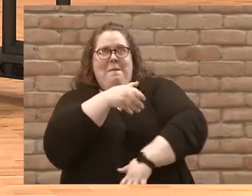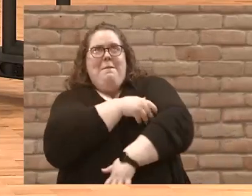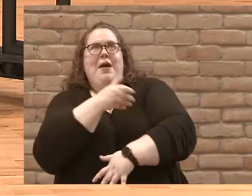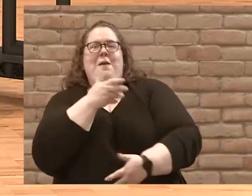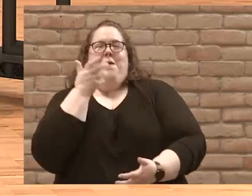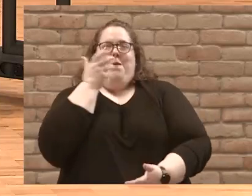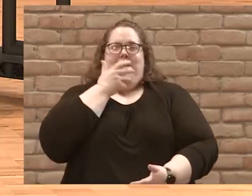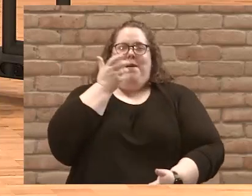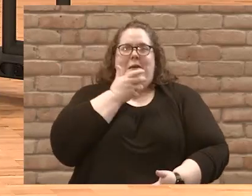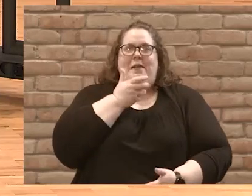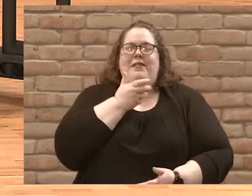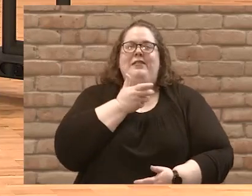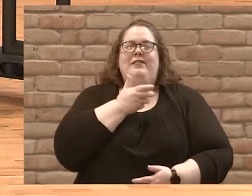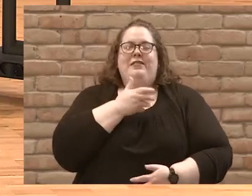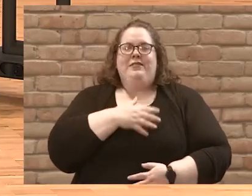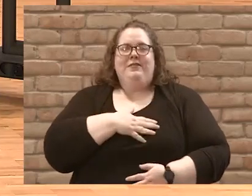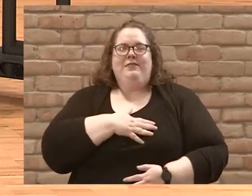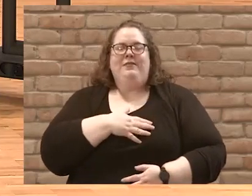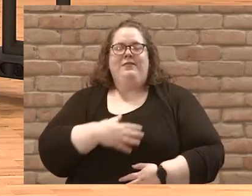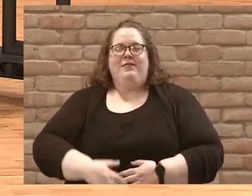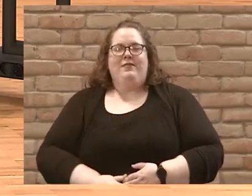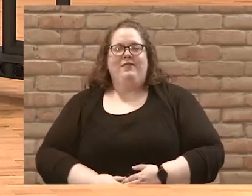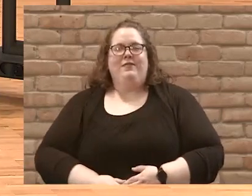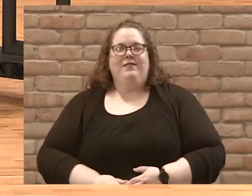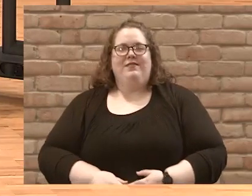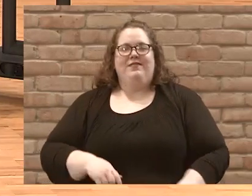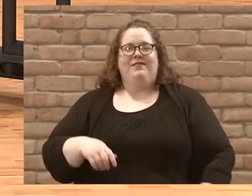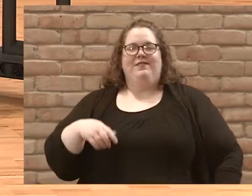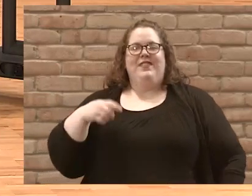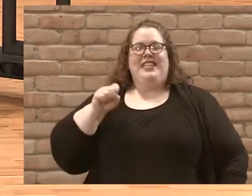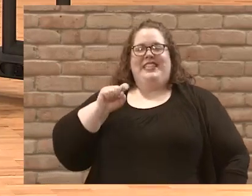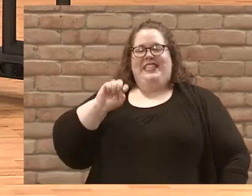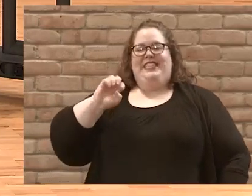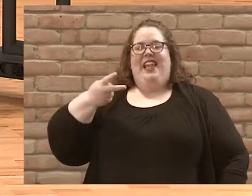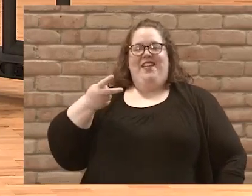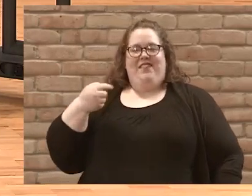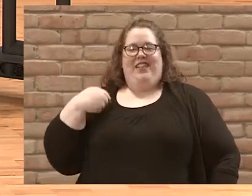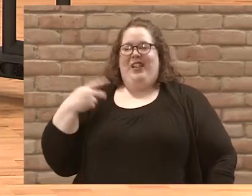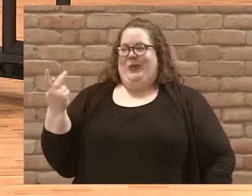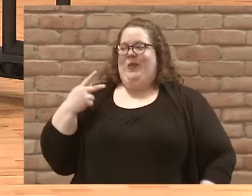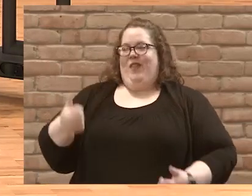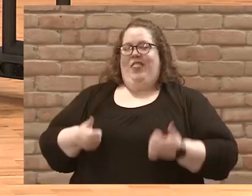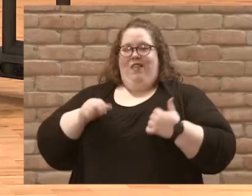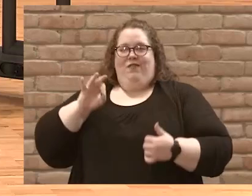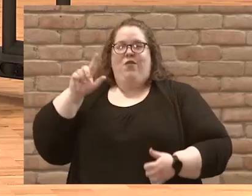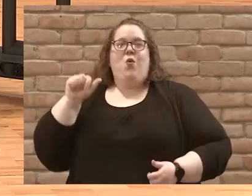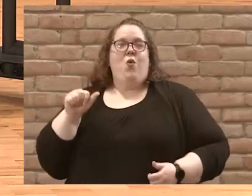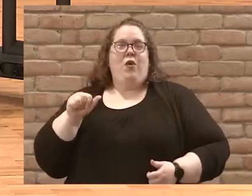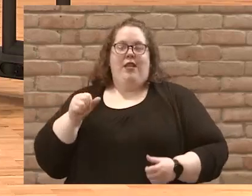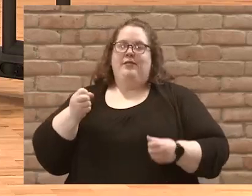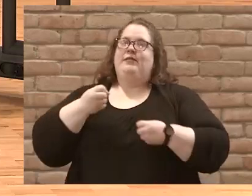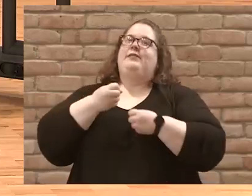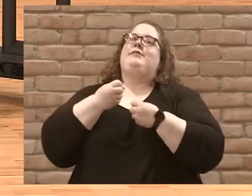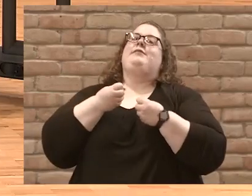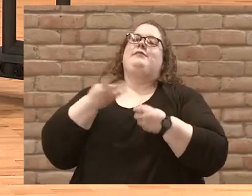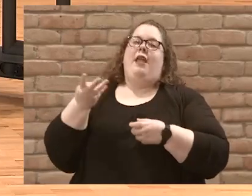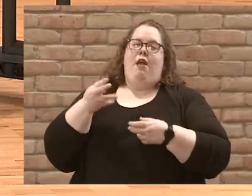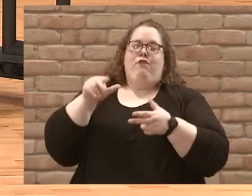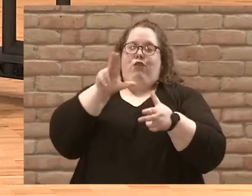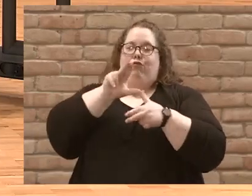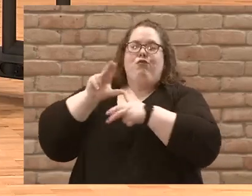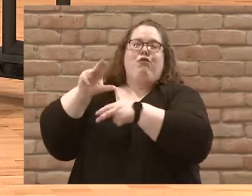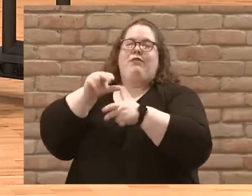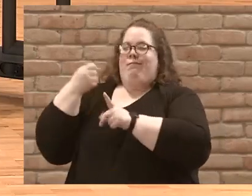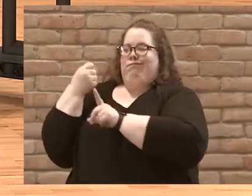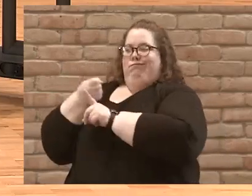magnificence. When Steph and I lived in Florida, we made our way through several different hurricanes. And she still gives me